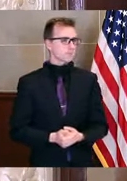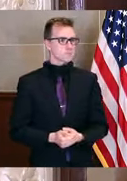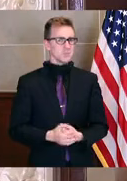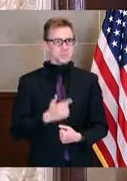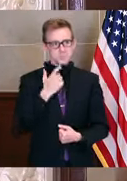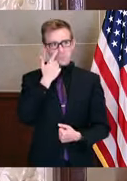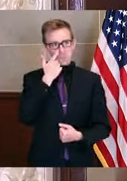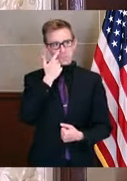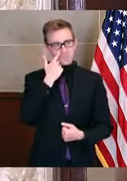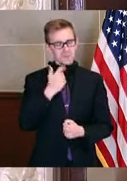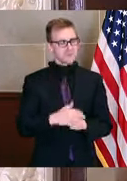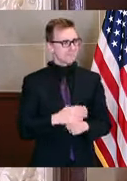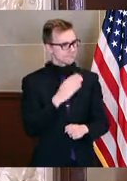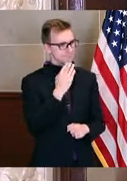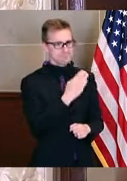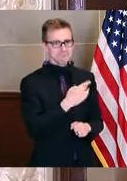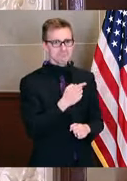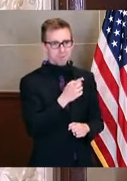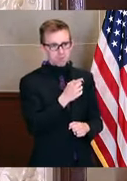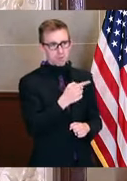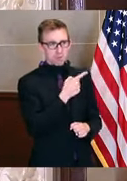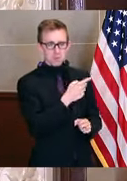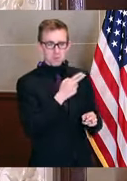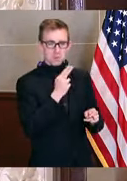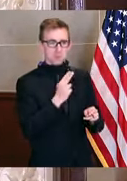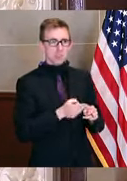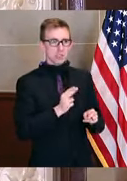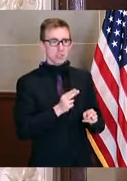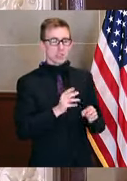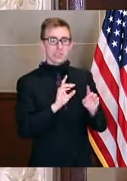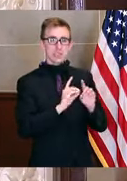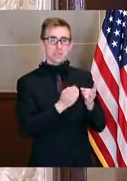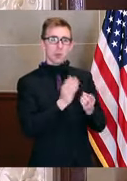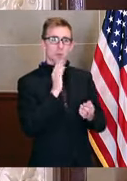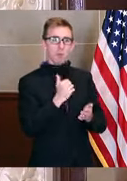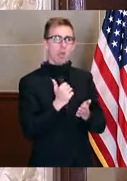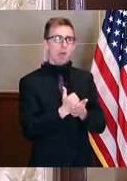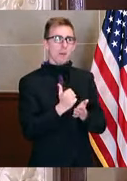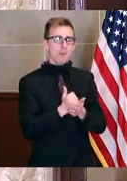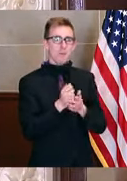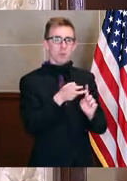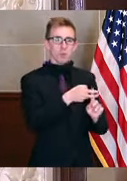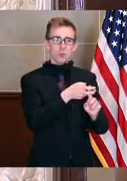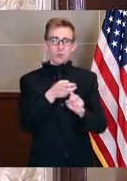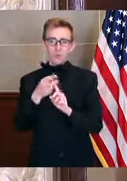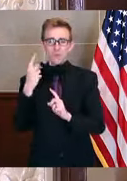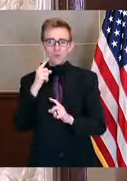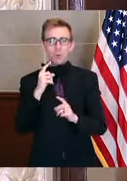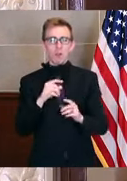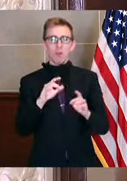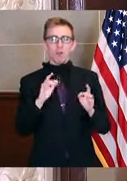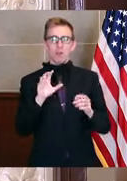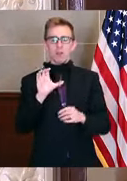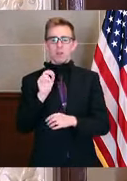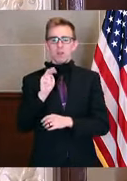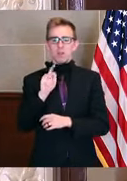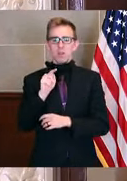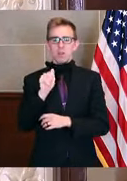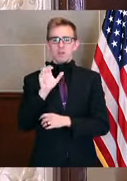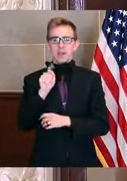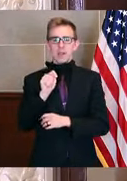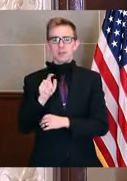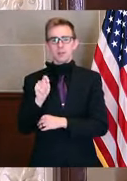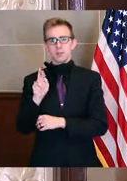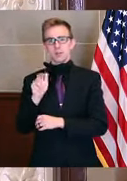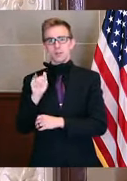Hello. Hi, Commissioner. Hi. You mentioned that the department will be helping with, recruiting for contact tracing. Did you mean, is that department